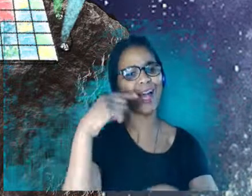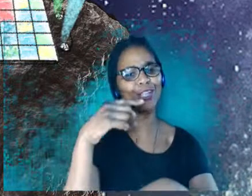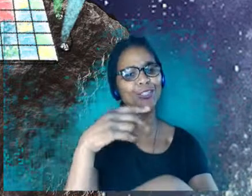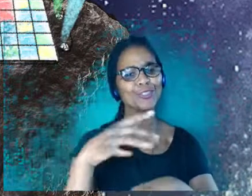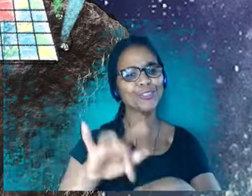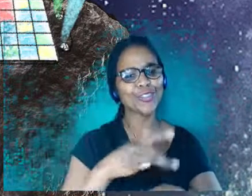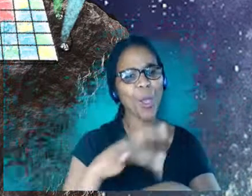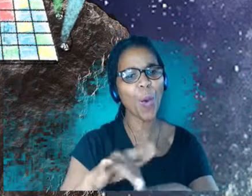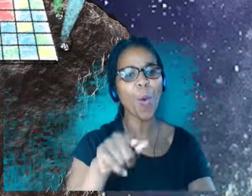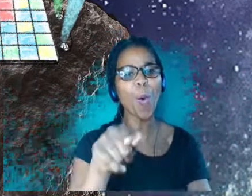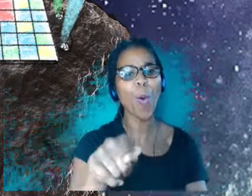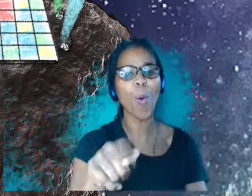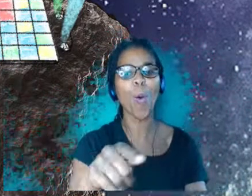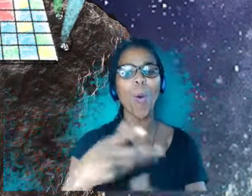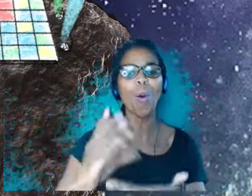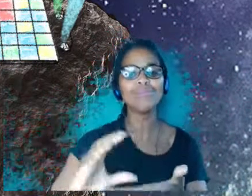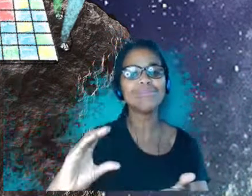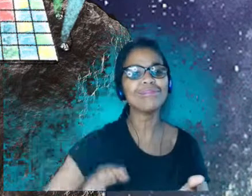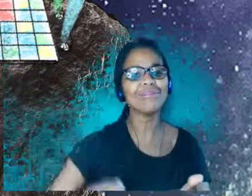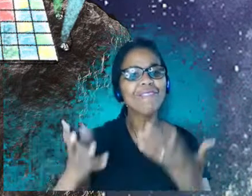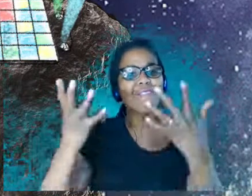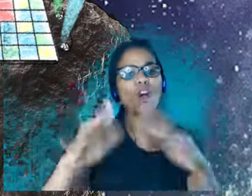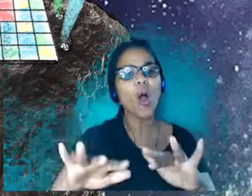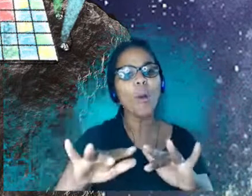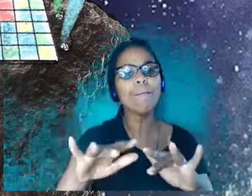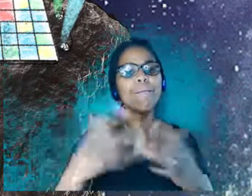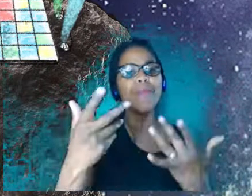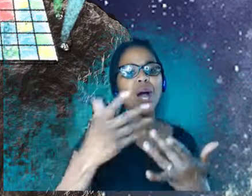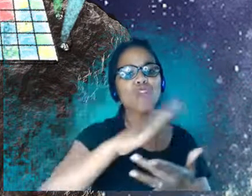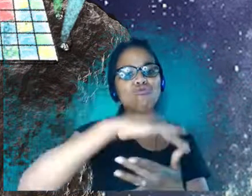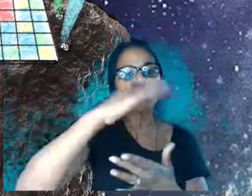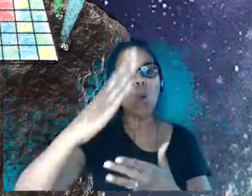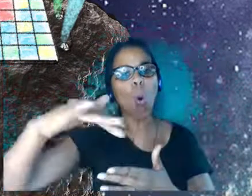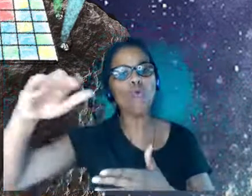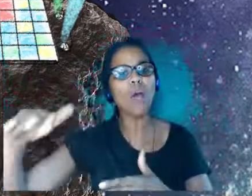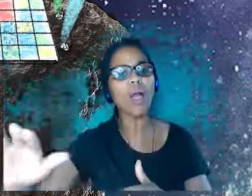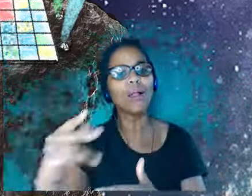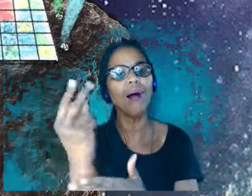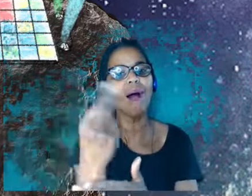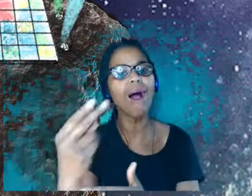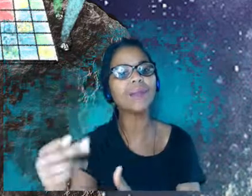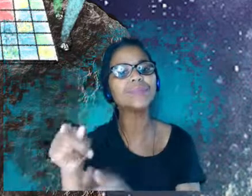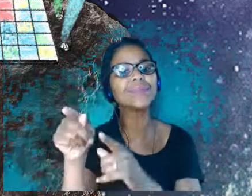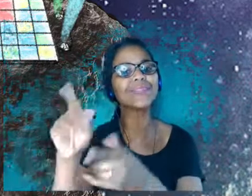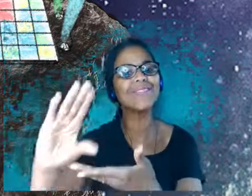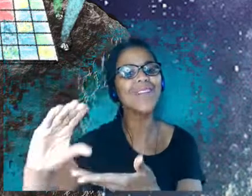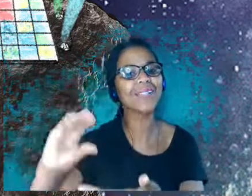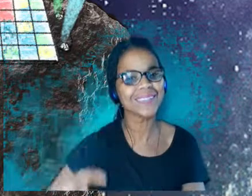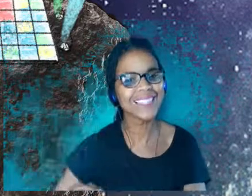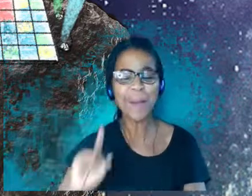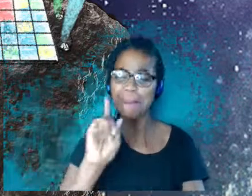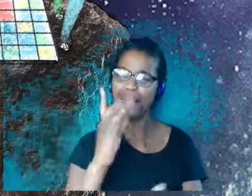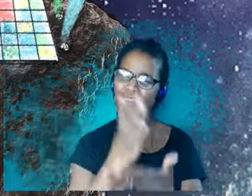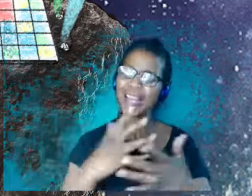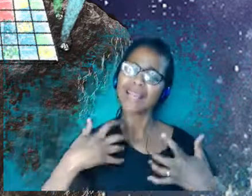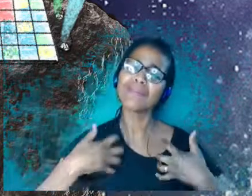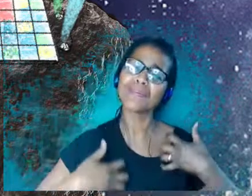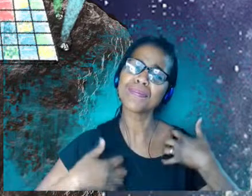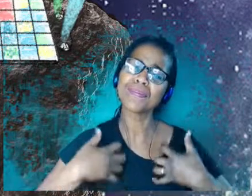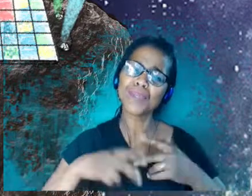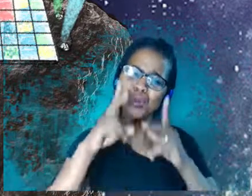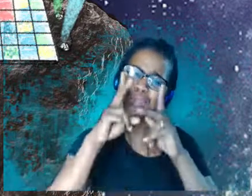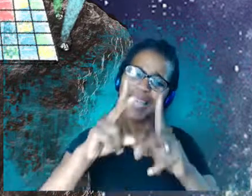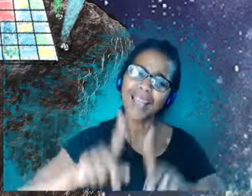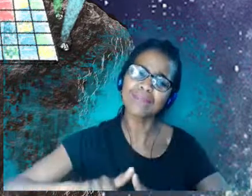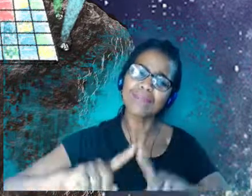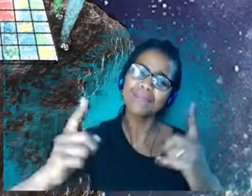it was just, it was just really exciting to kind of see this world and, and experience all